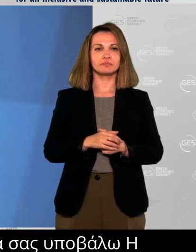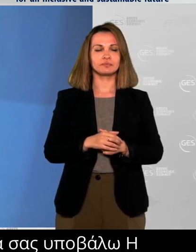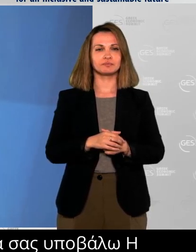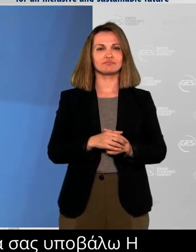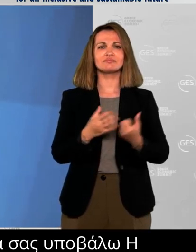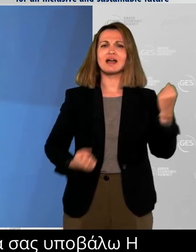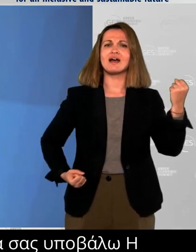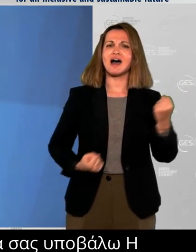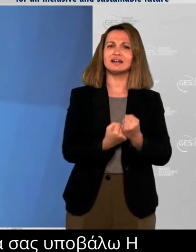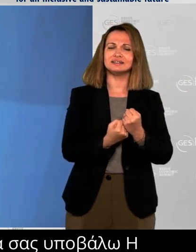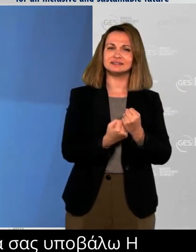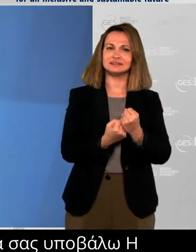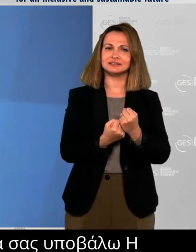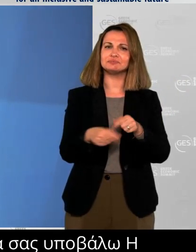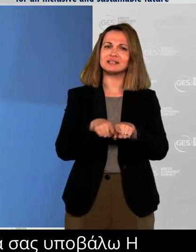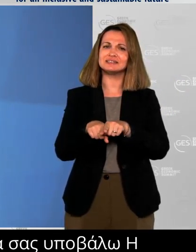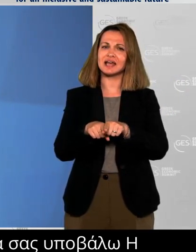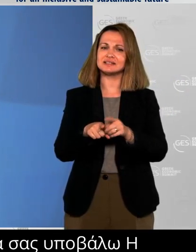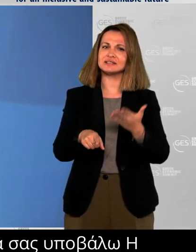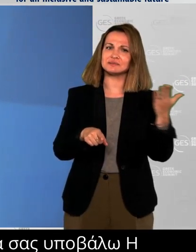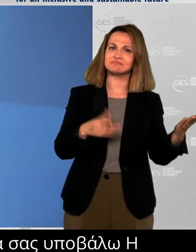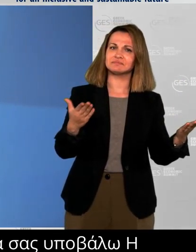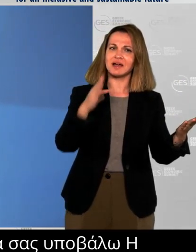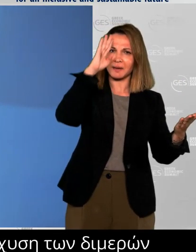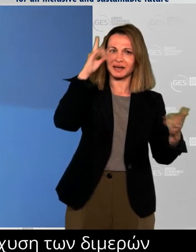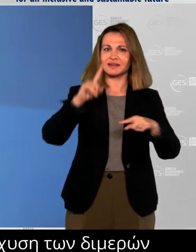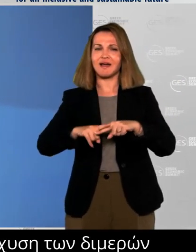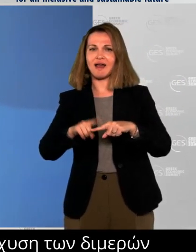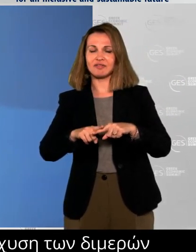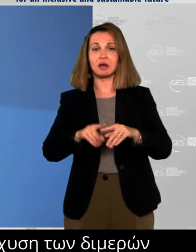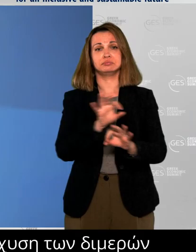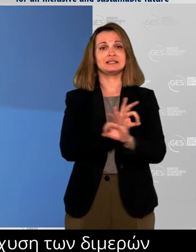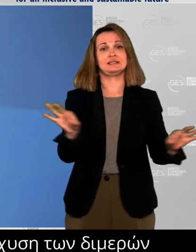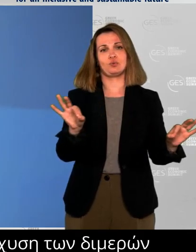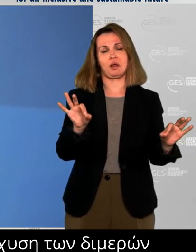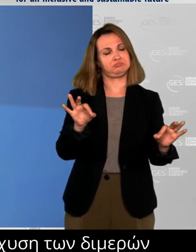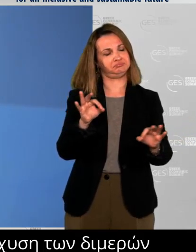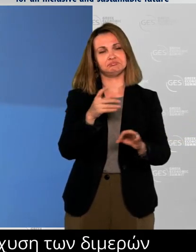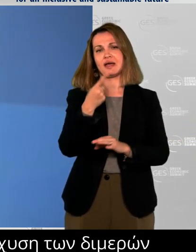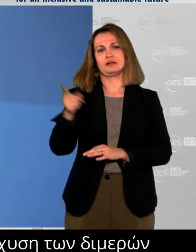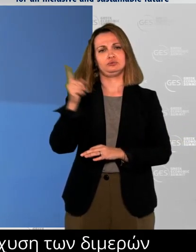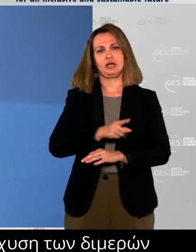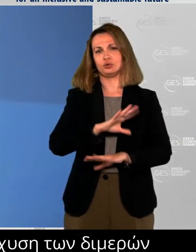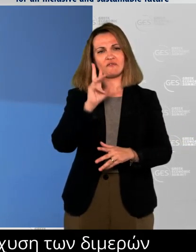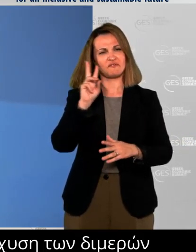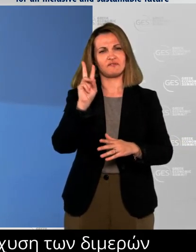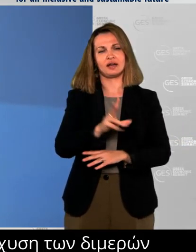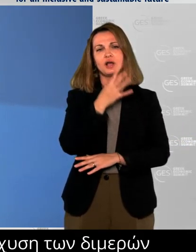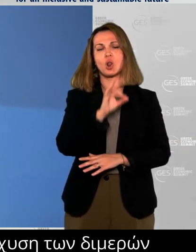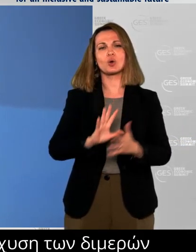board is unquestionable, as they are reflected predominantly by the continuous arrival of U.S. business titans.